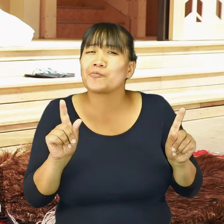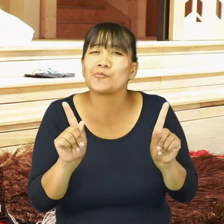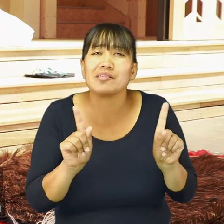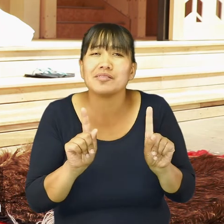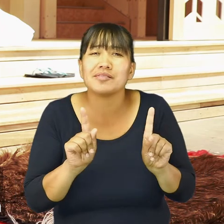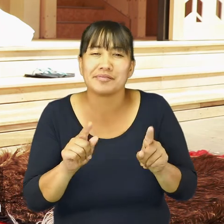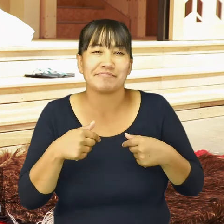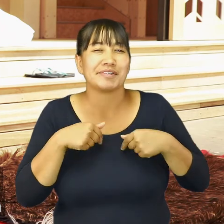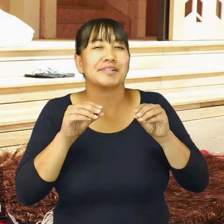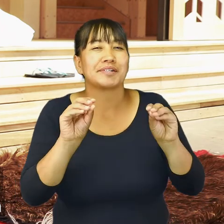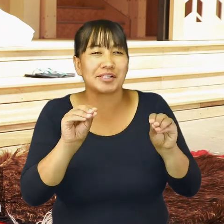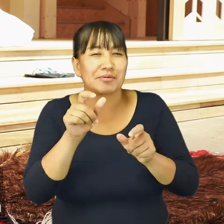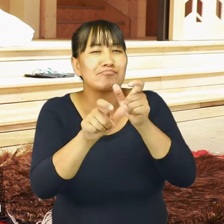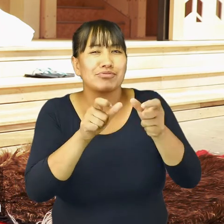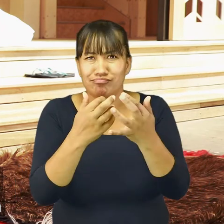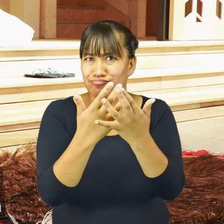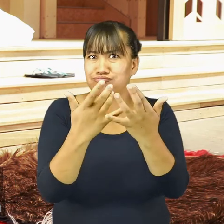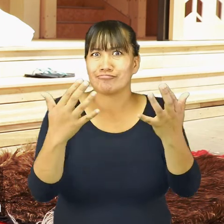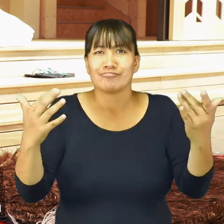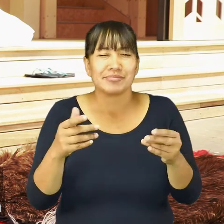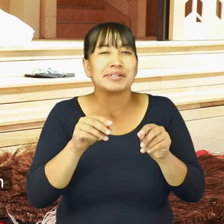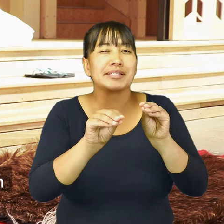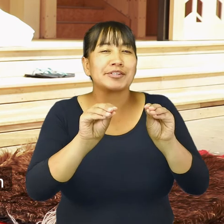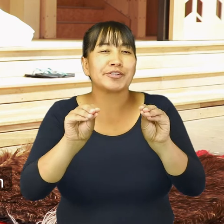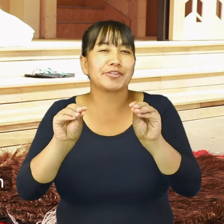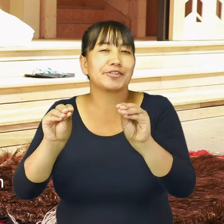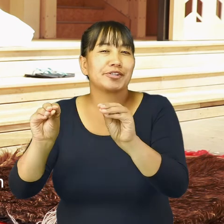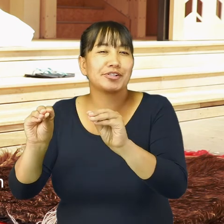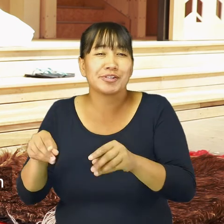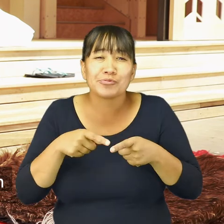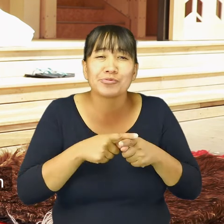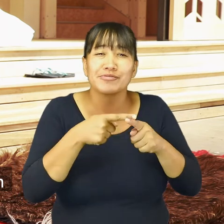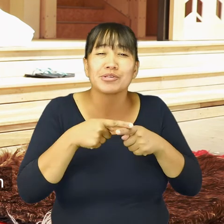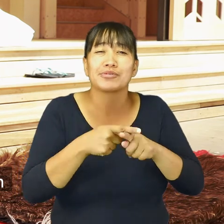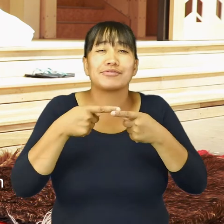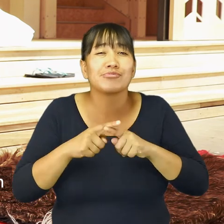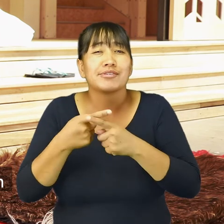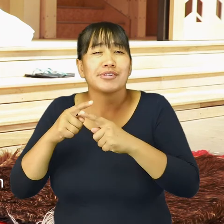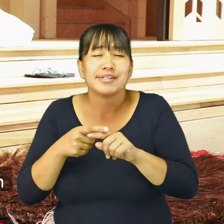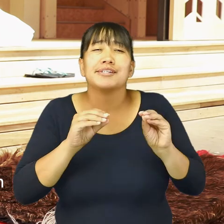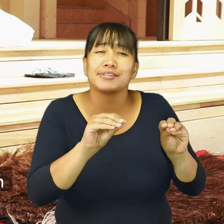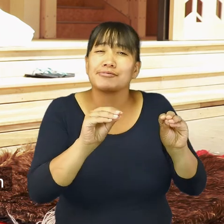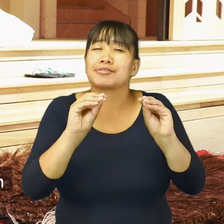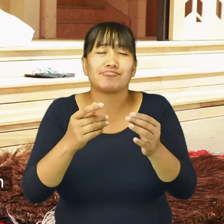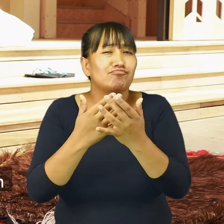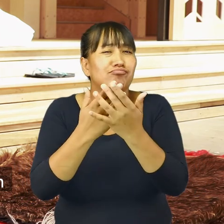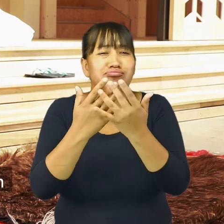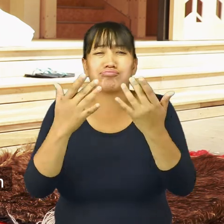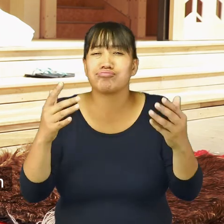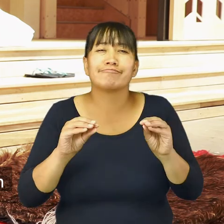is that I can teach as many people as I can to weave.